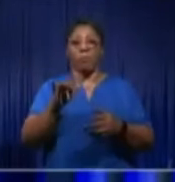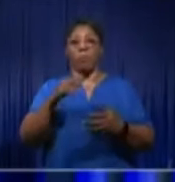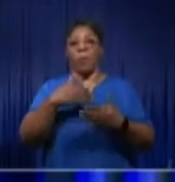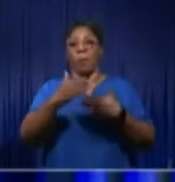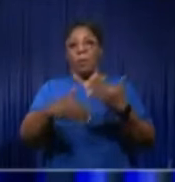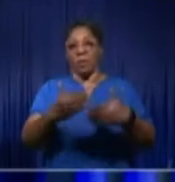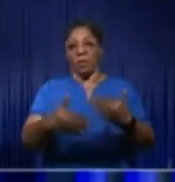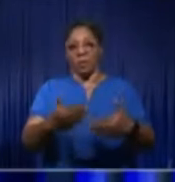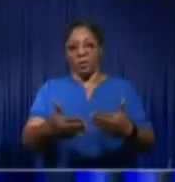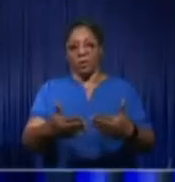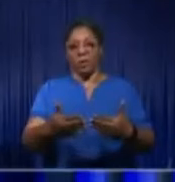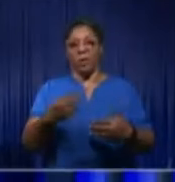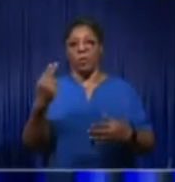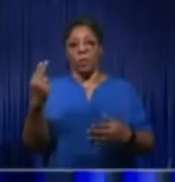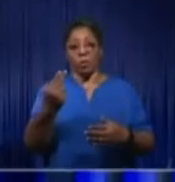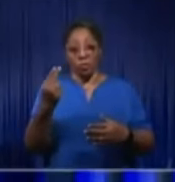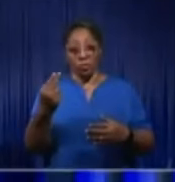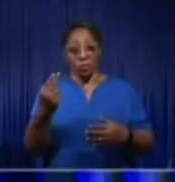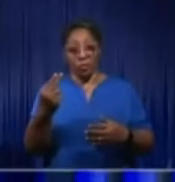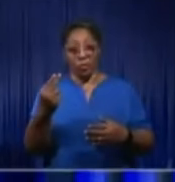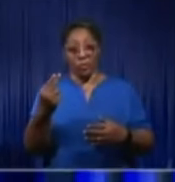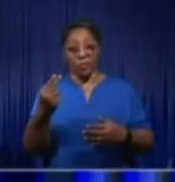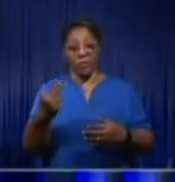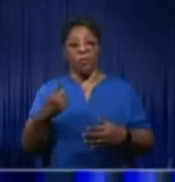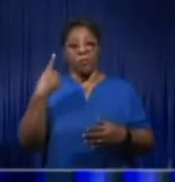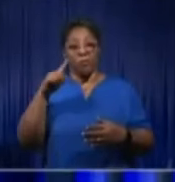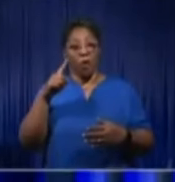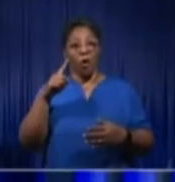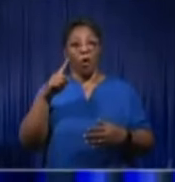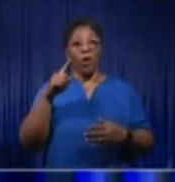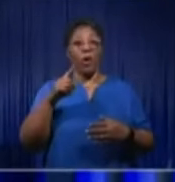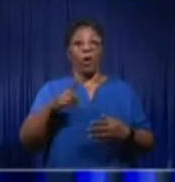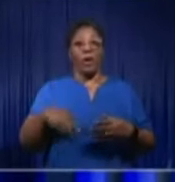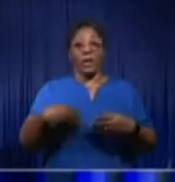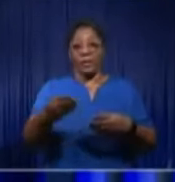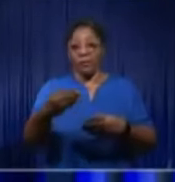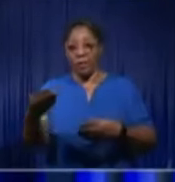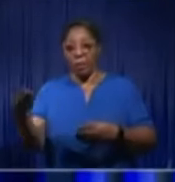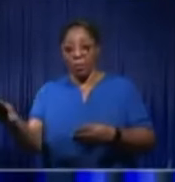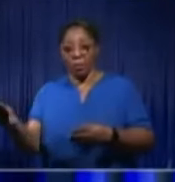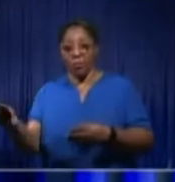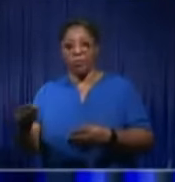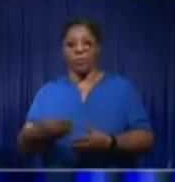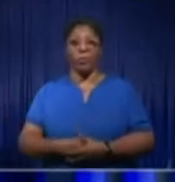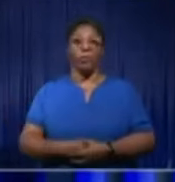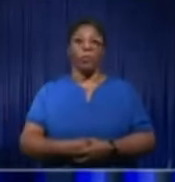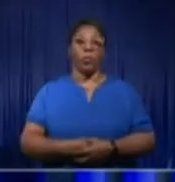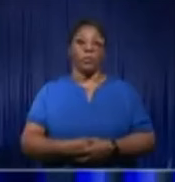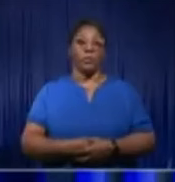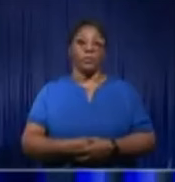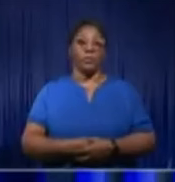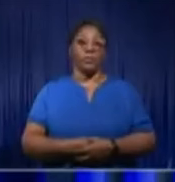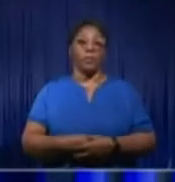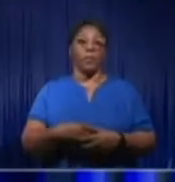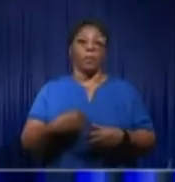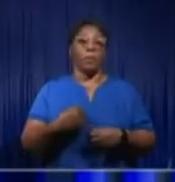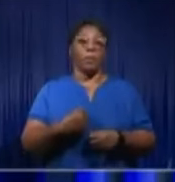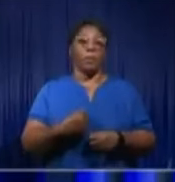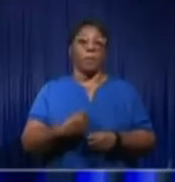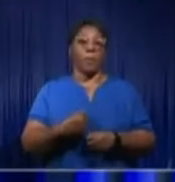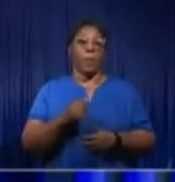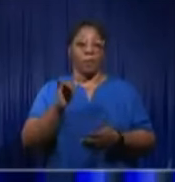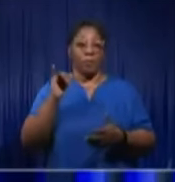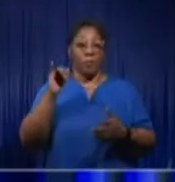put out in respect to the award of contracts, that it complies with the laws that exist and that it is